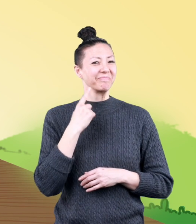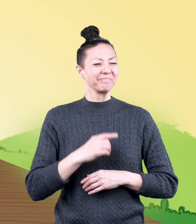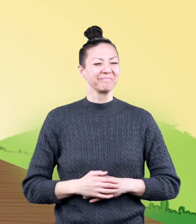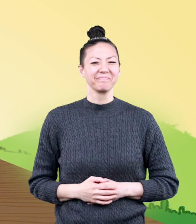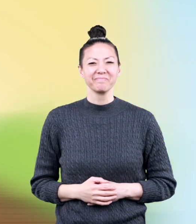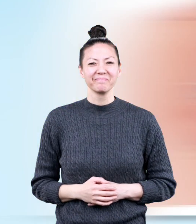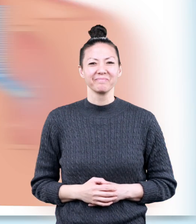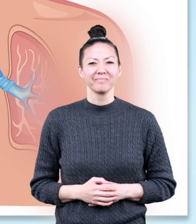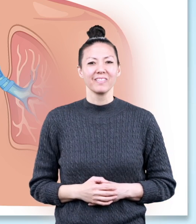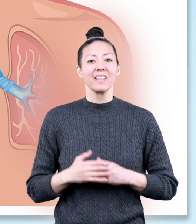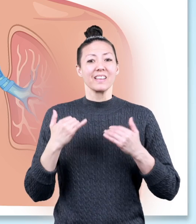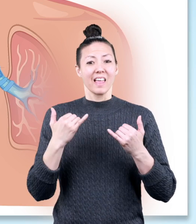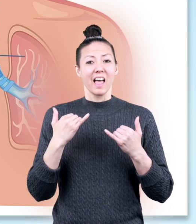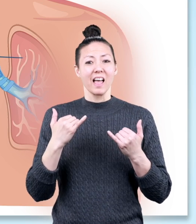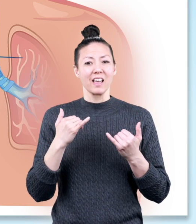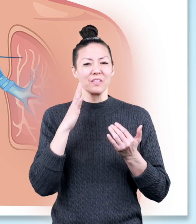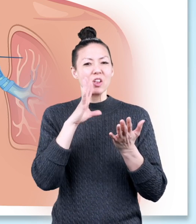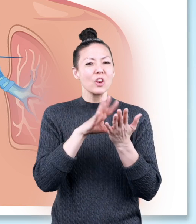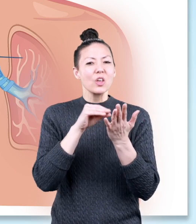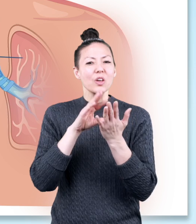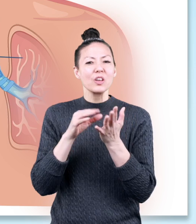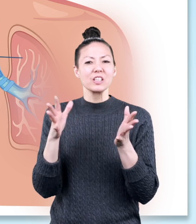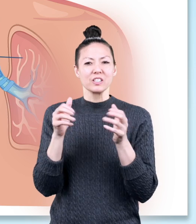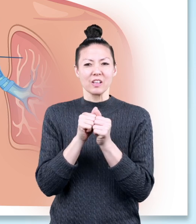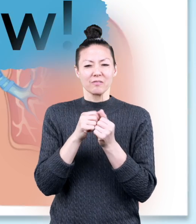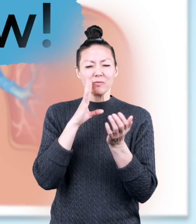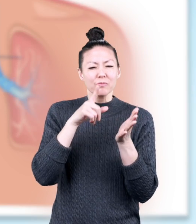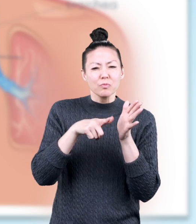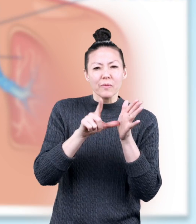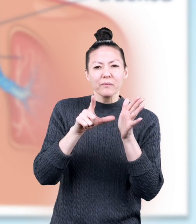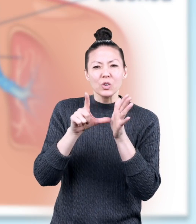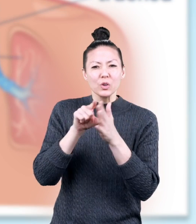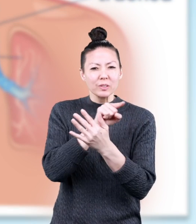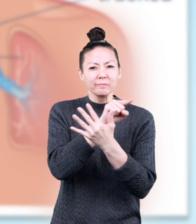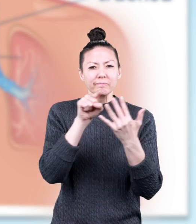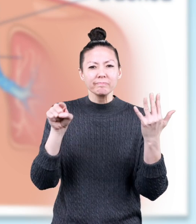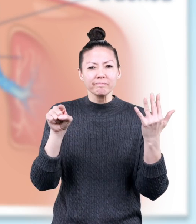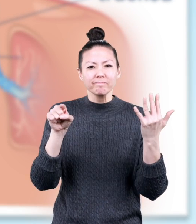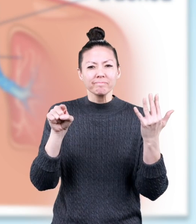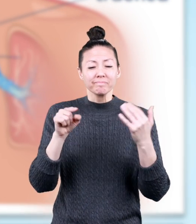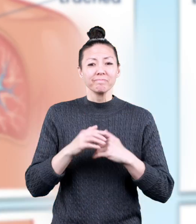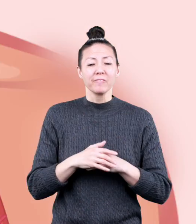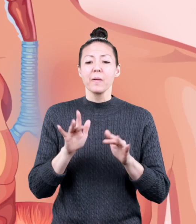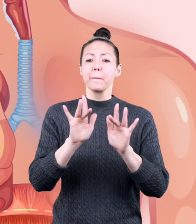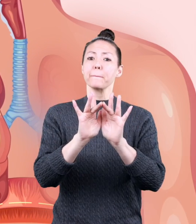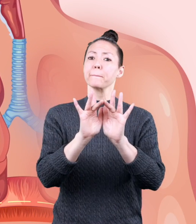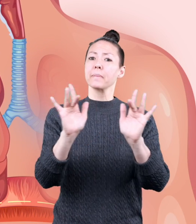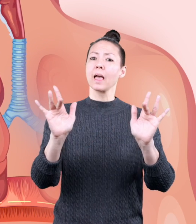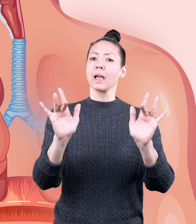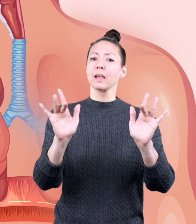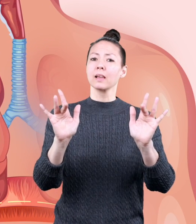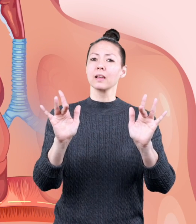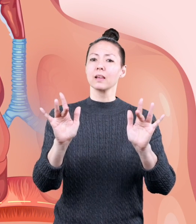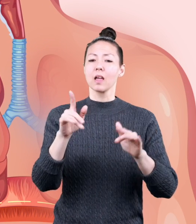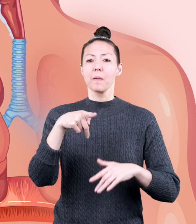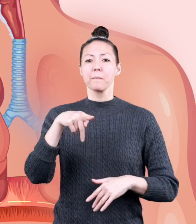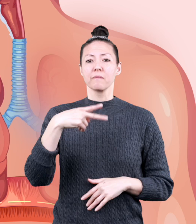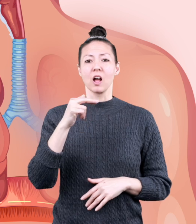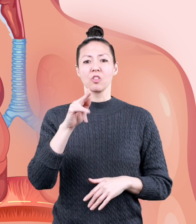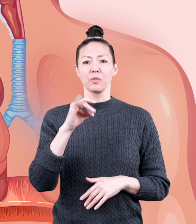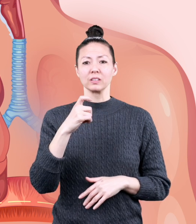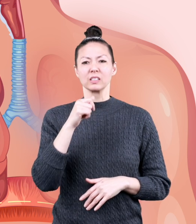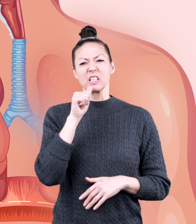us. Now that we have learned together, let's review. Fill in the blank.